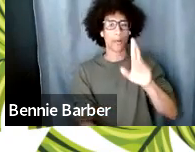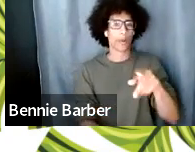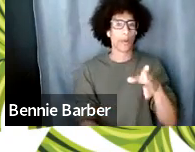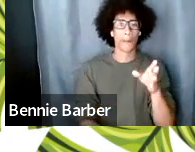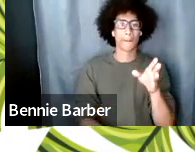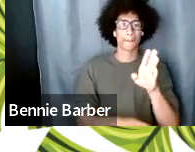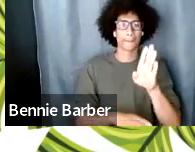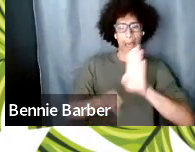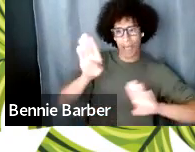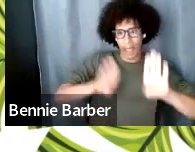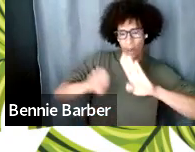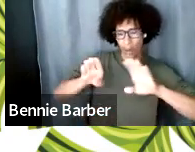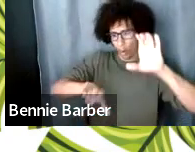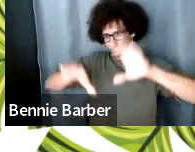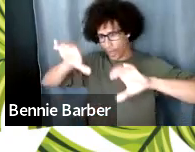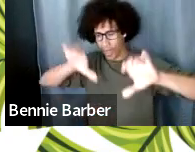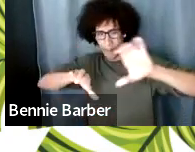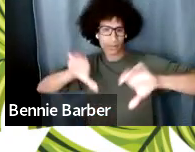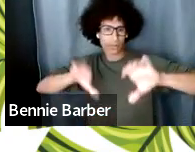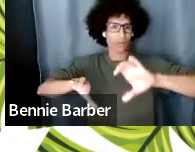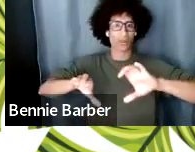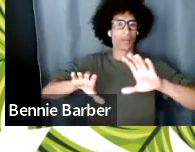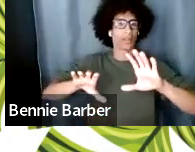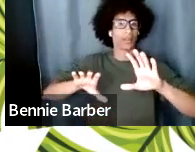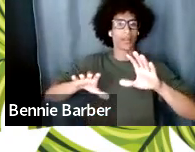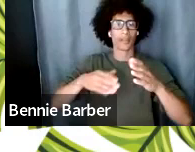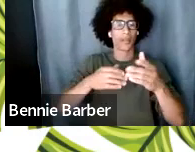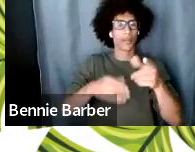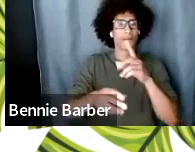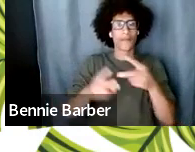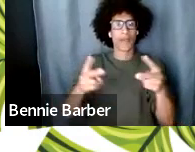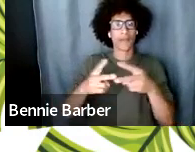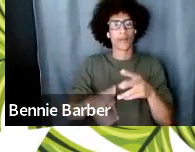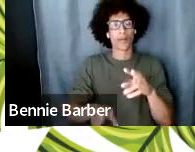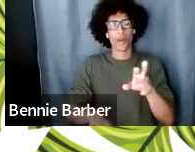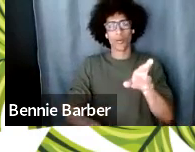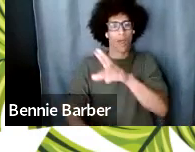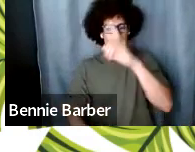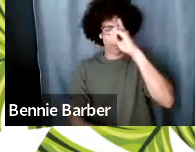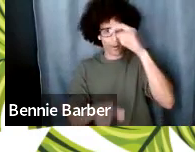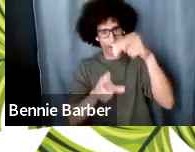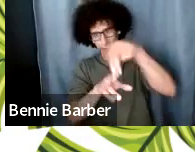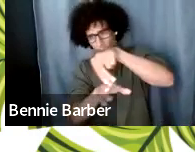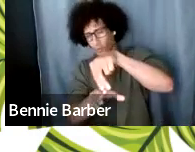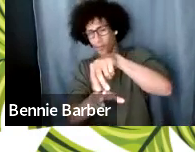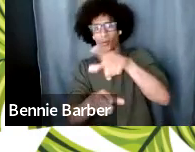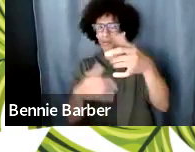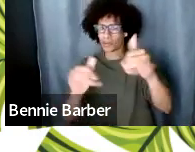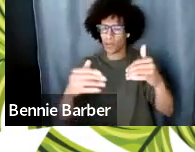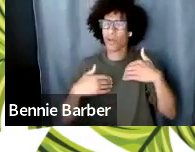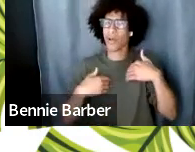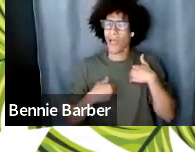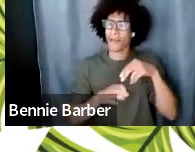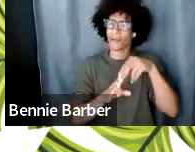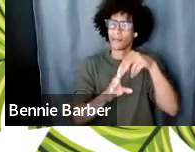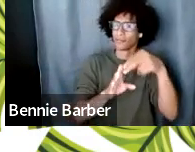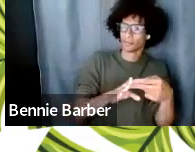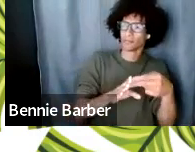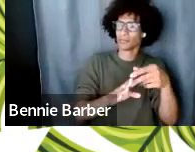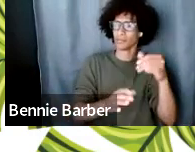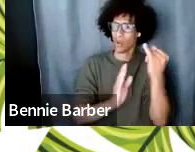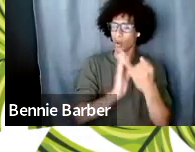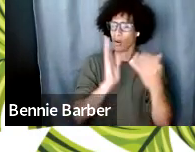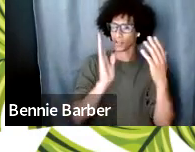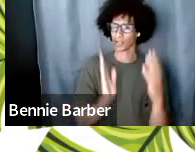it also has to do with your left and similarly if you're very left brain you do have a lot of right-sided qualities so i want to acknowledge that